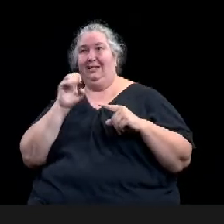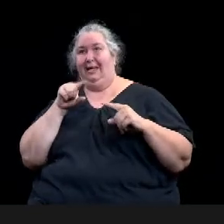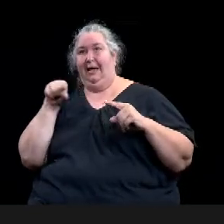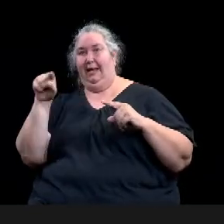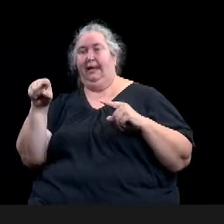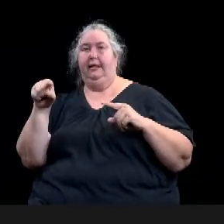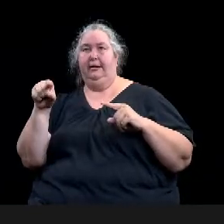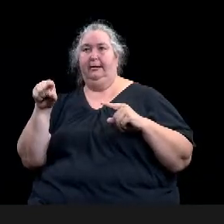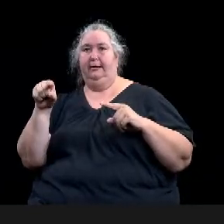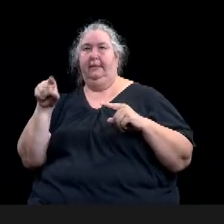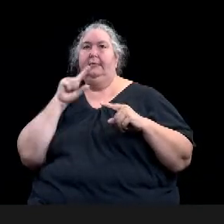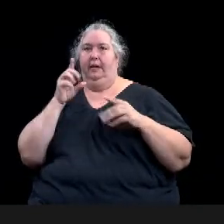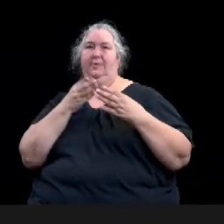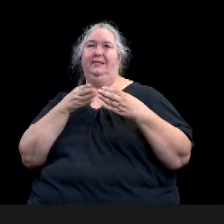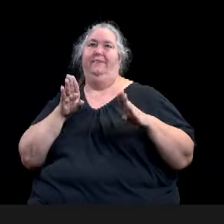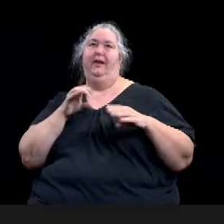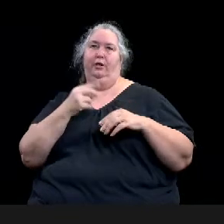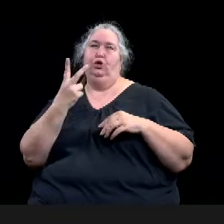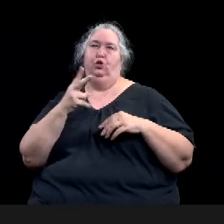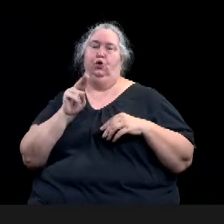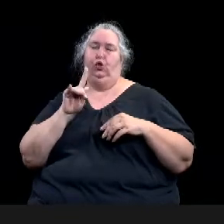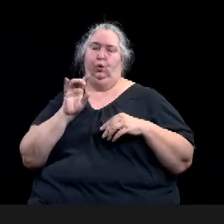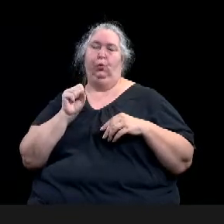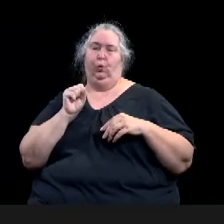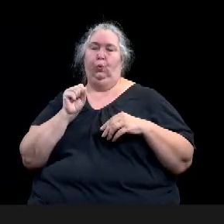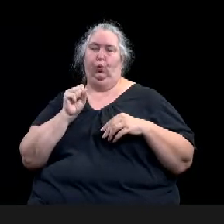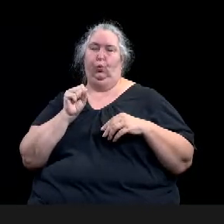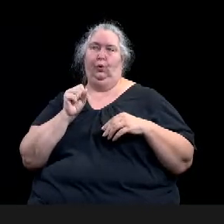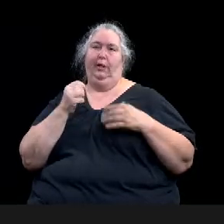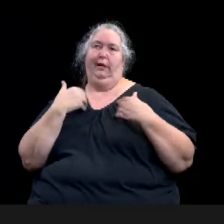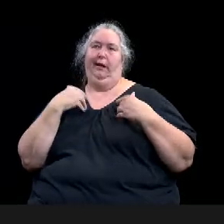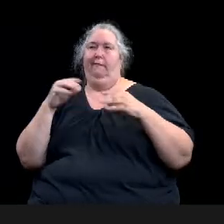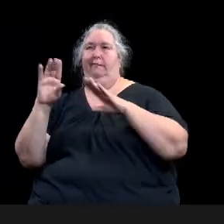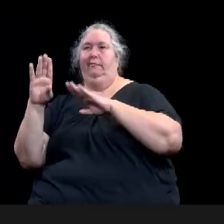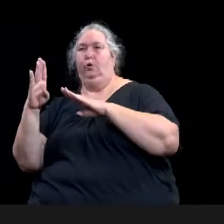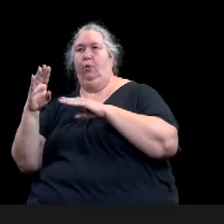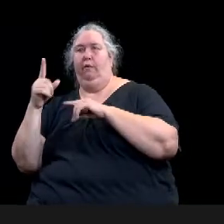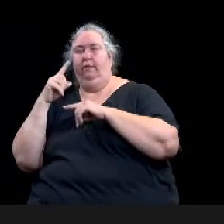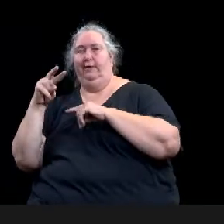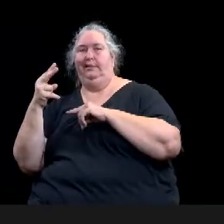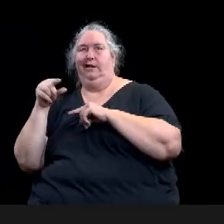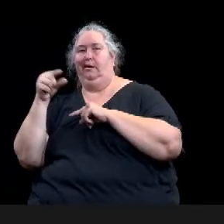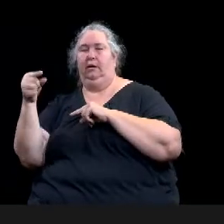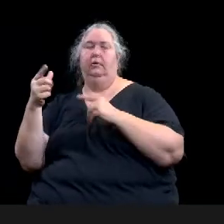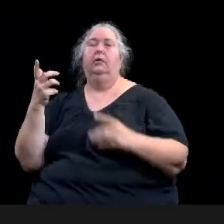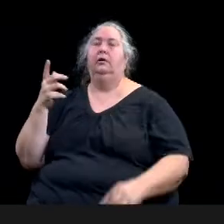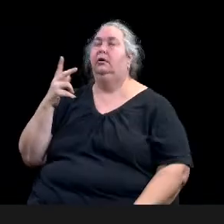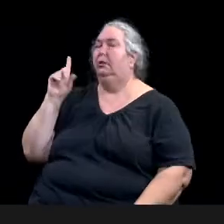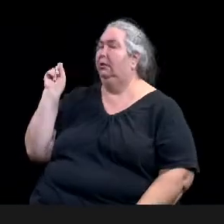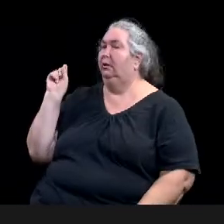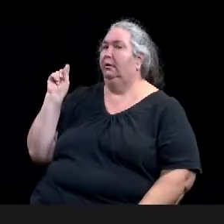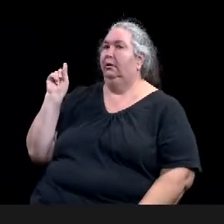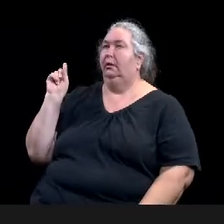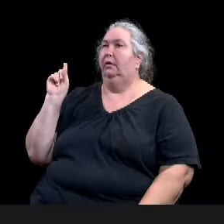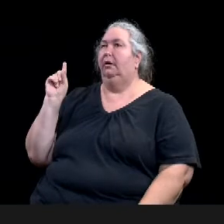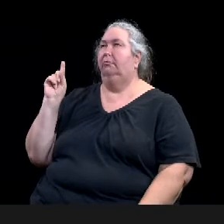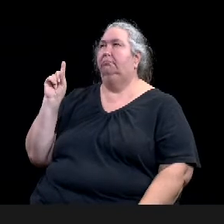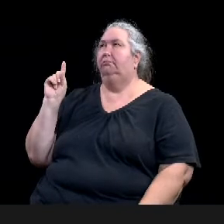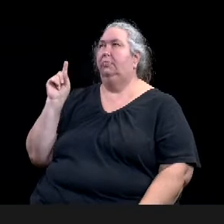two, two, two bedroom units and they live in the front part of the house and proposed to rent out the, the back unit there.